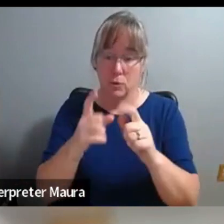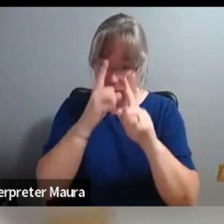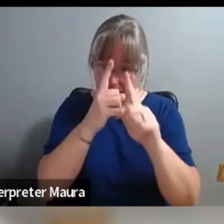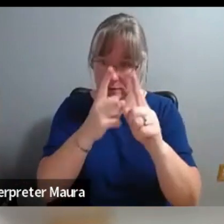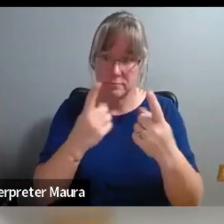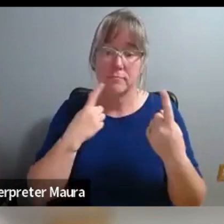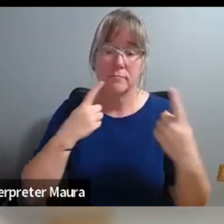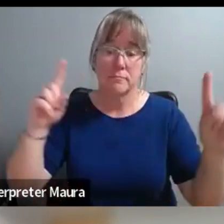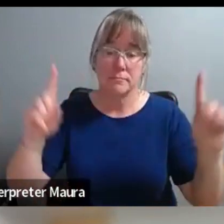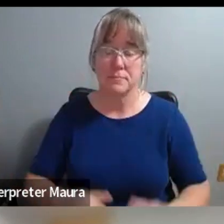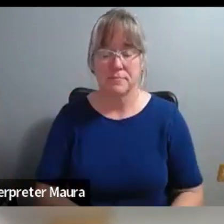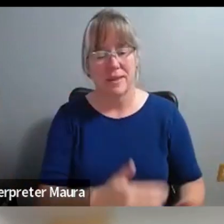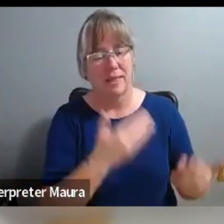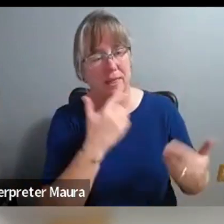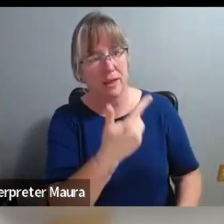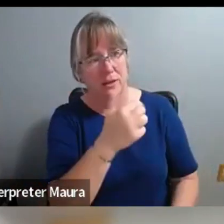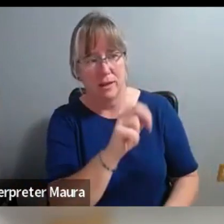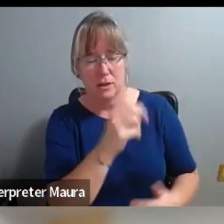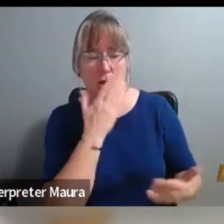Yeah. Thanks Glenn. Good advice.